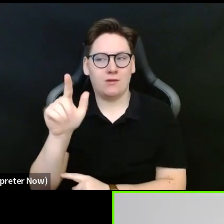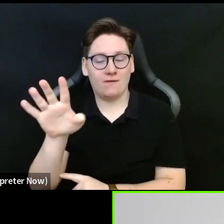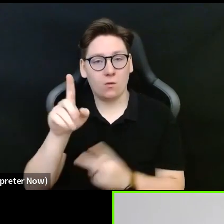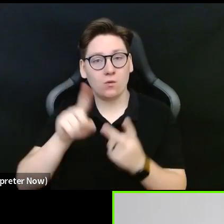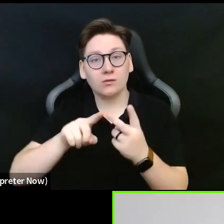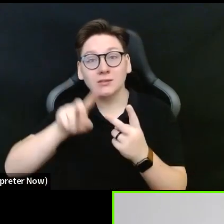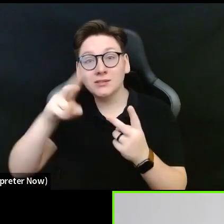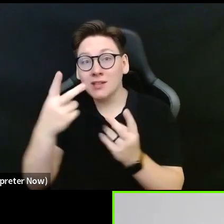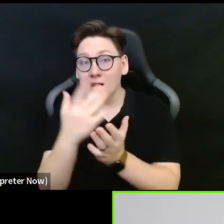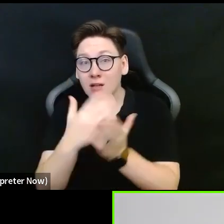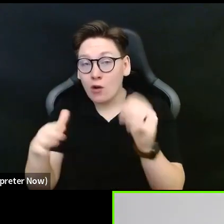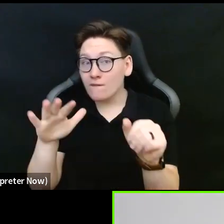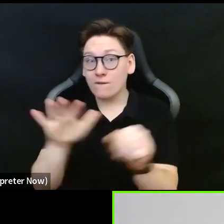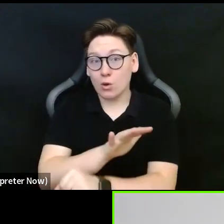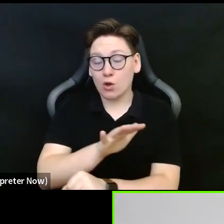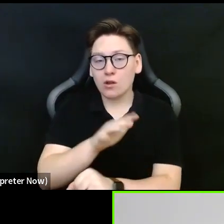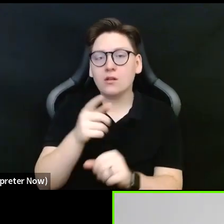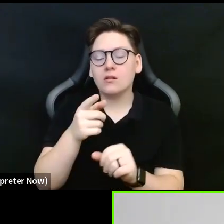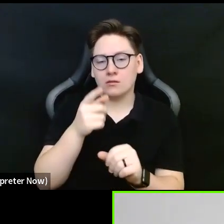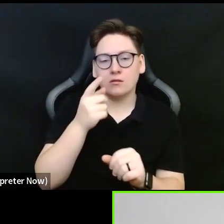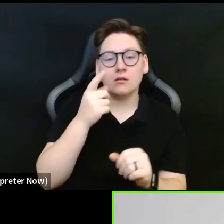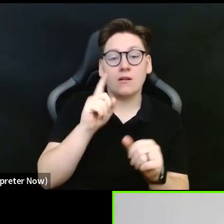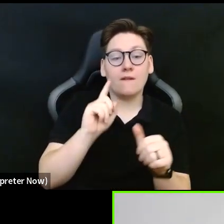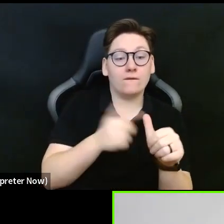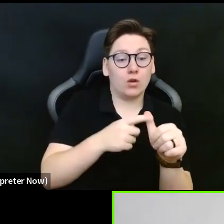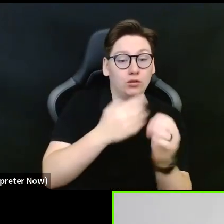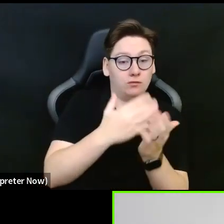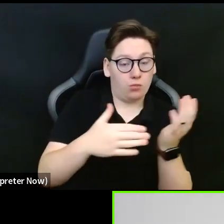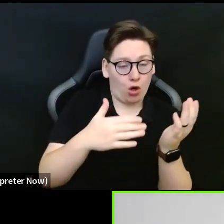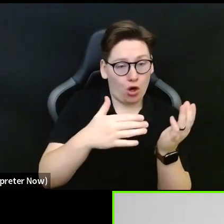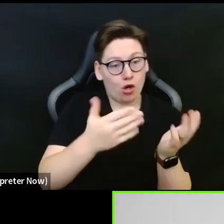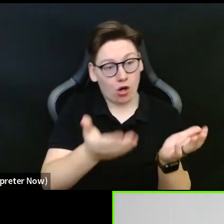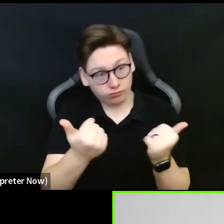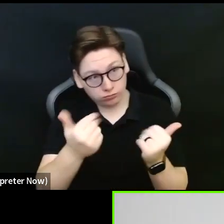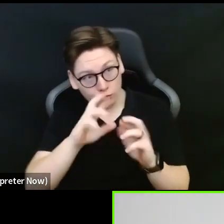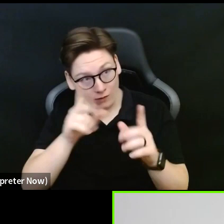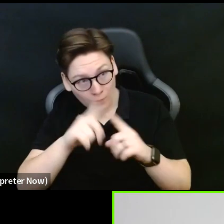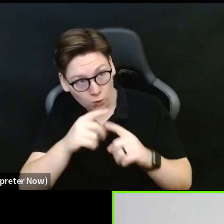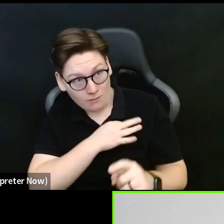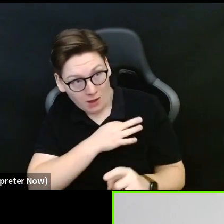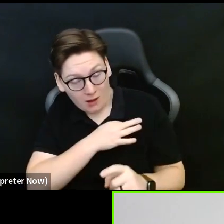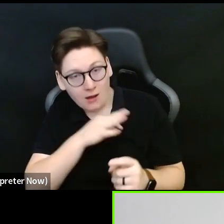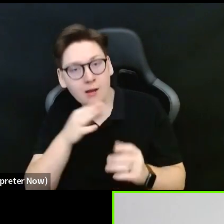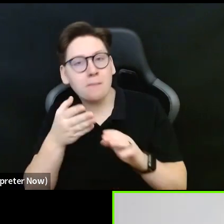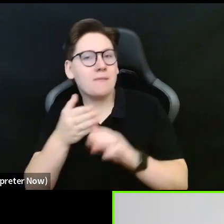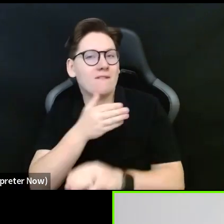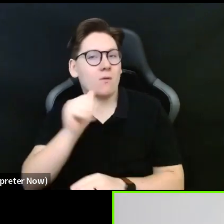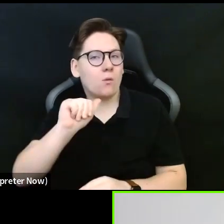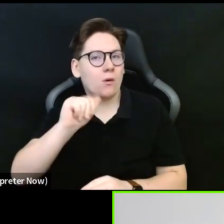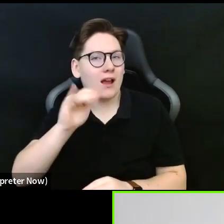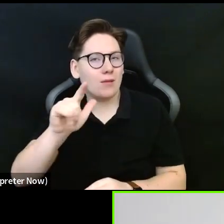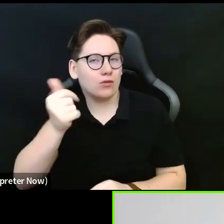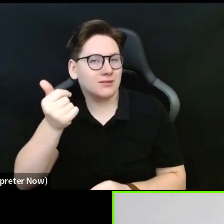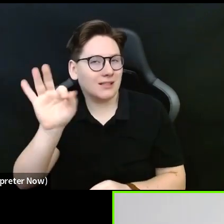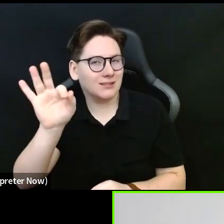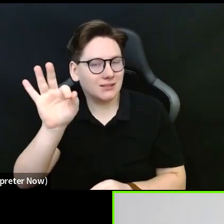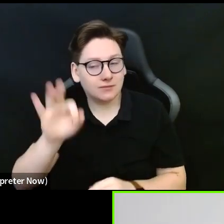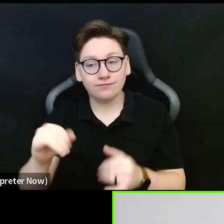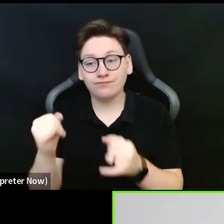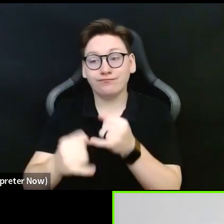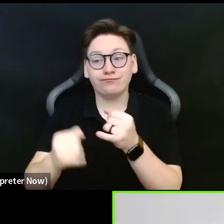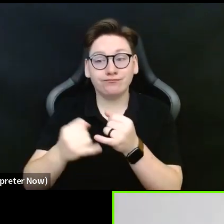application applicants from part one will be invited to apply and the deadline is April 19th. Lastly,